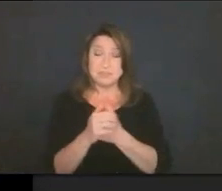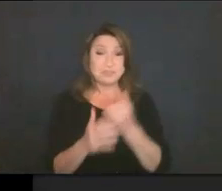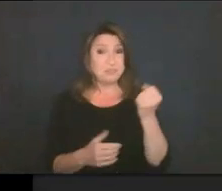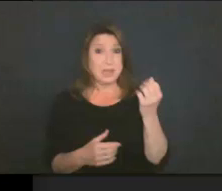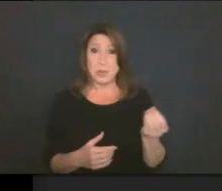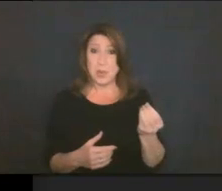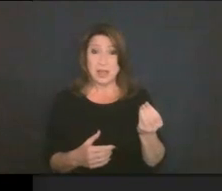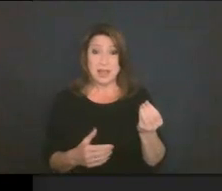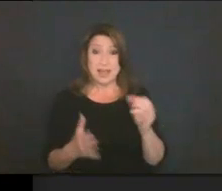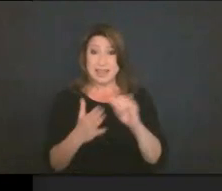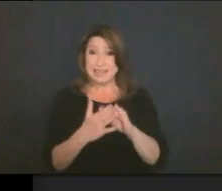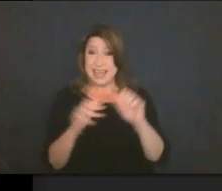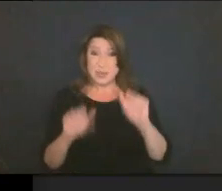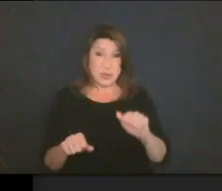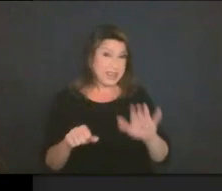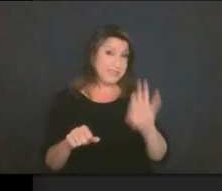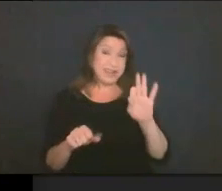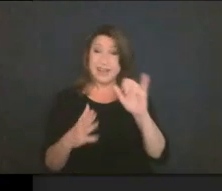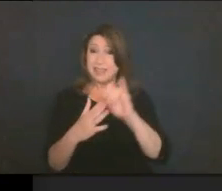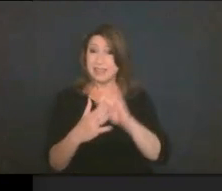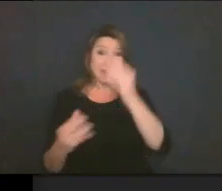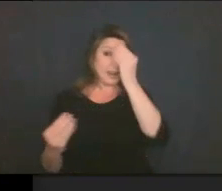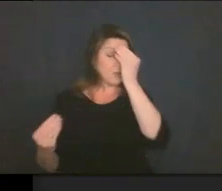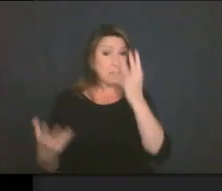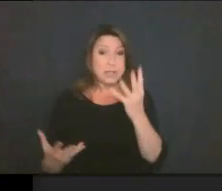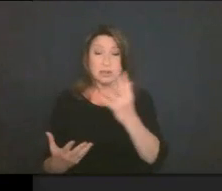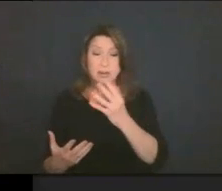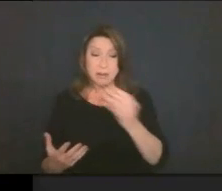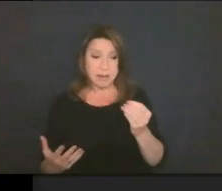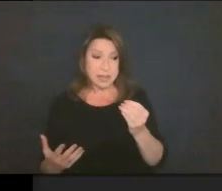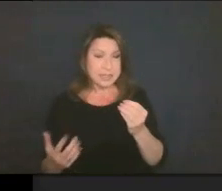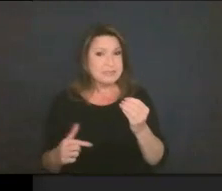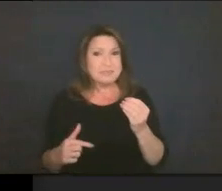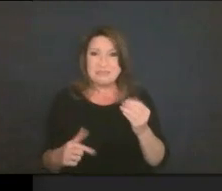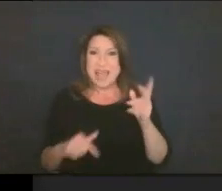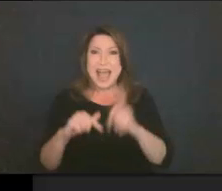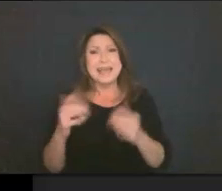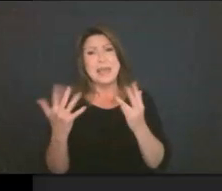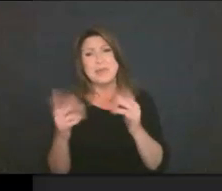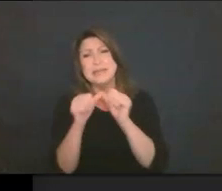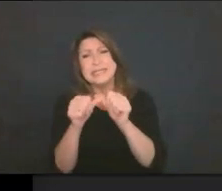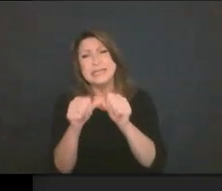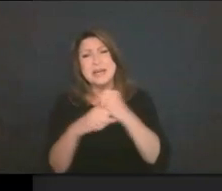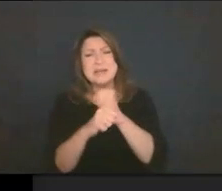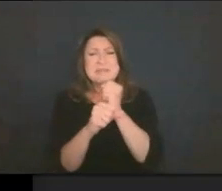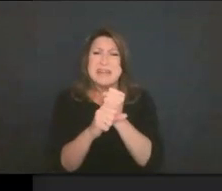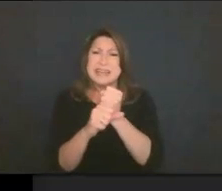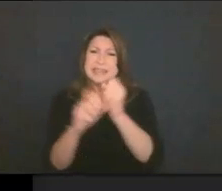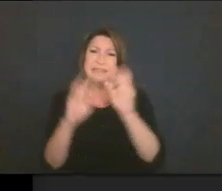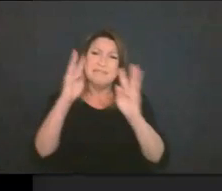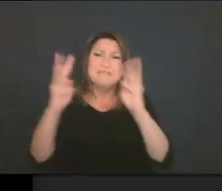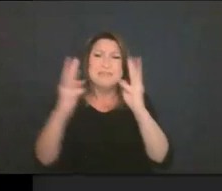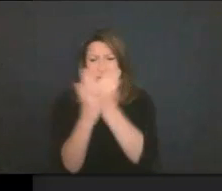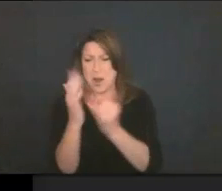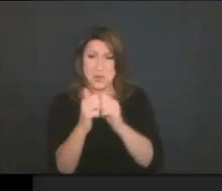So that's where you can find that information. And I can't wait to keep making art with all your kids. It's been, you know,